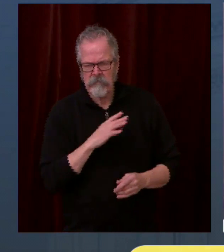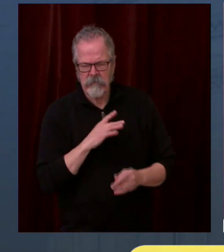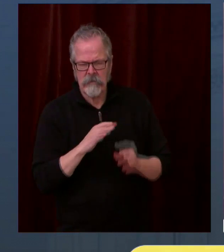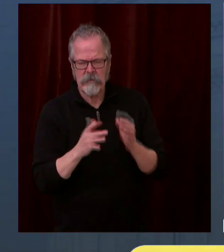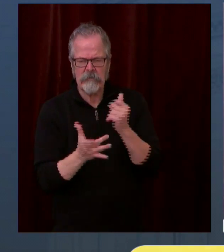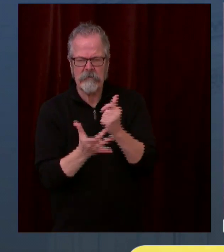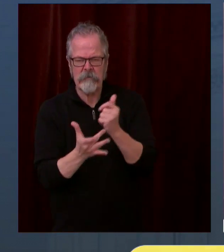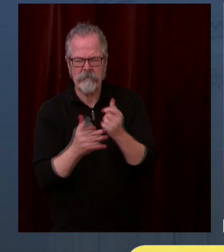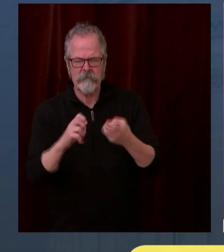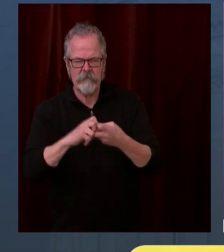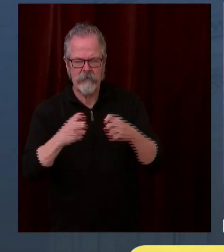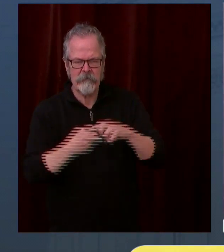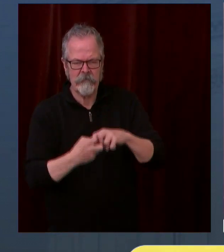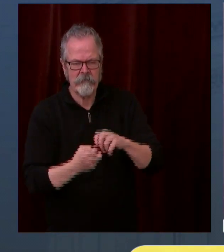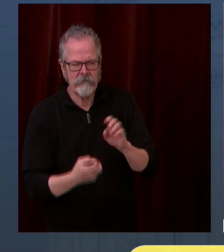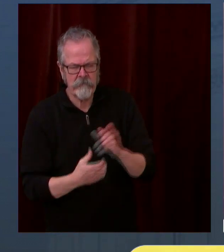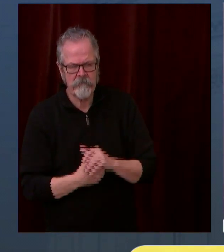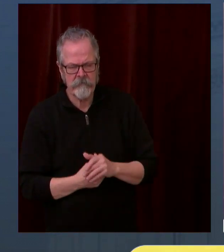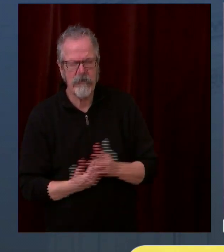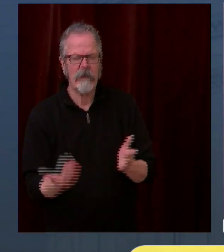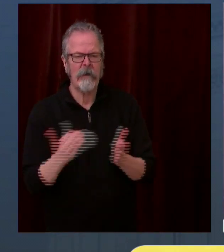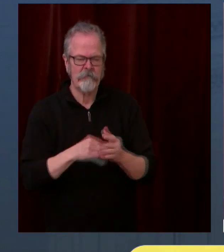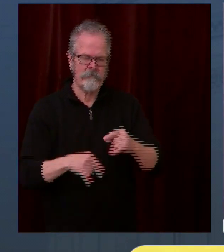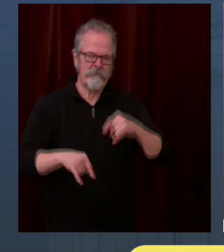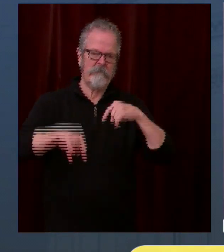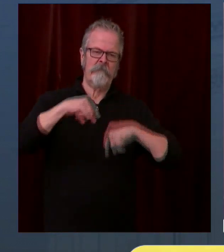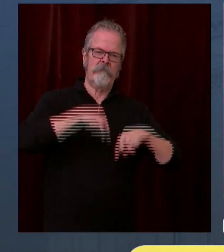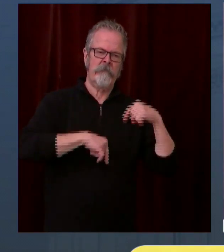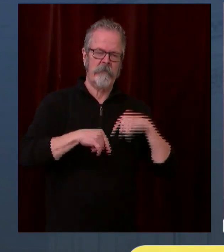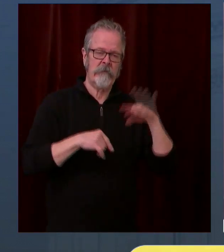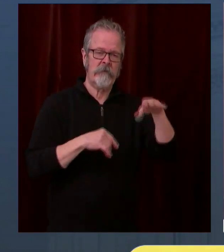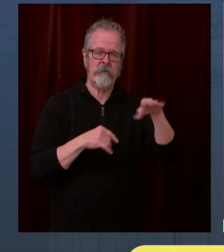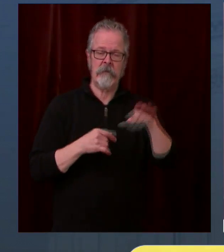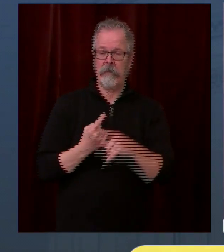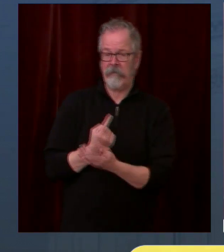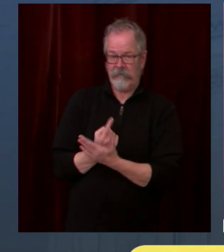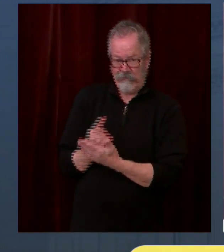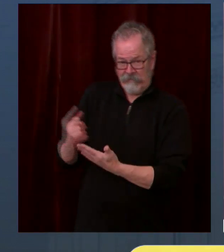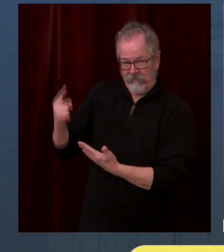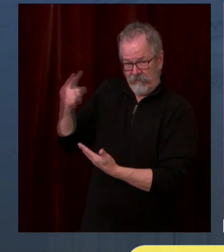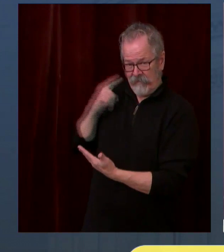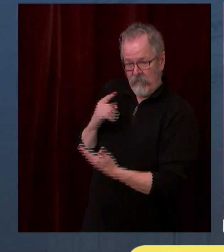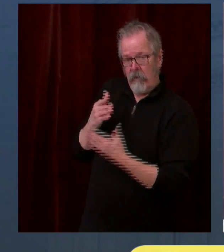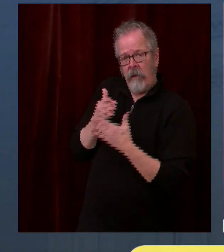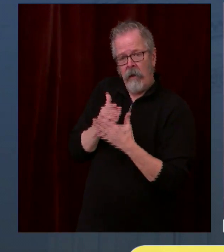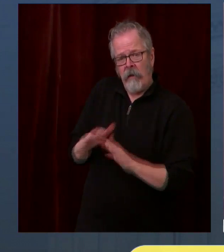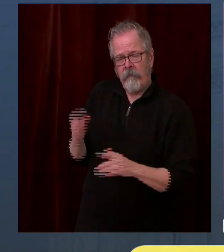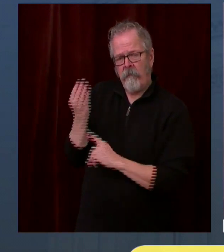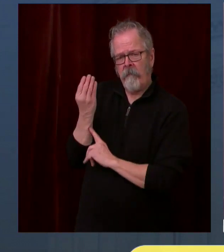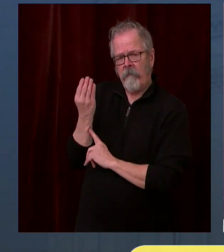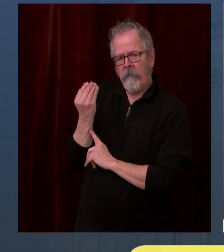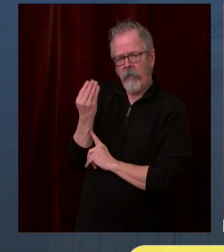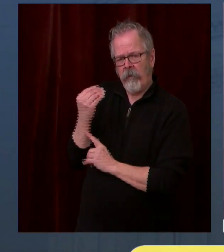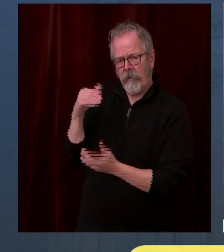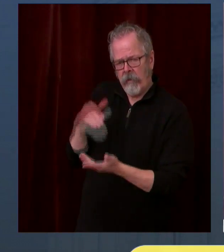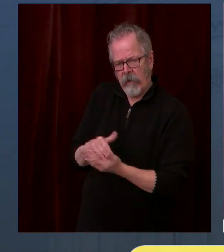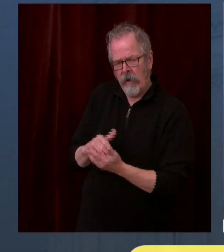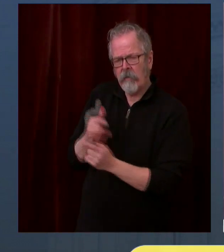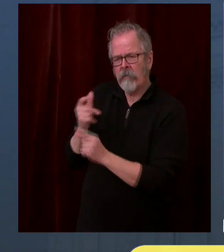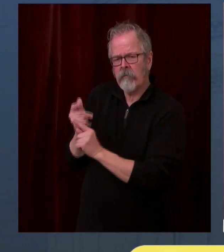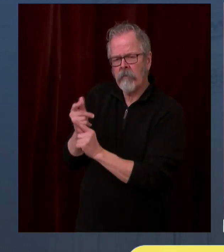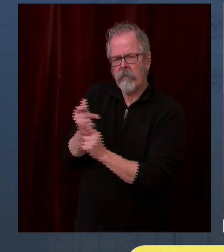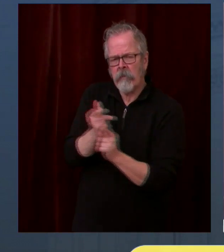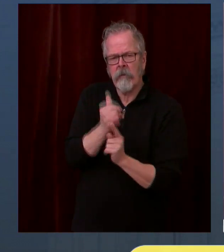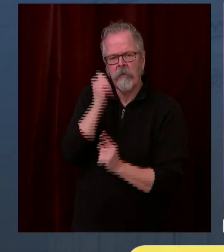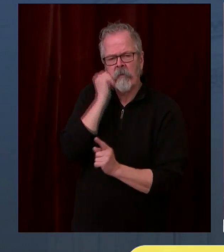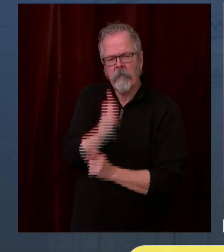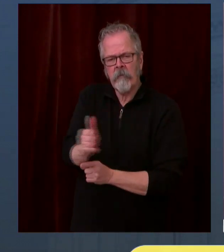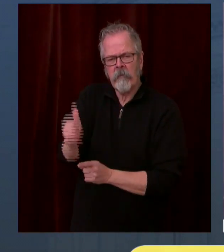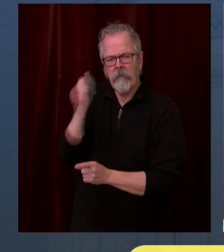also